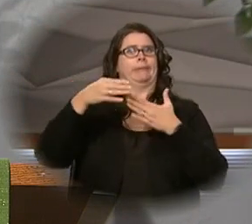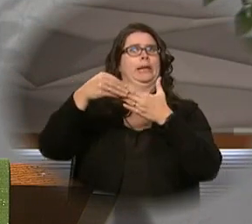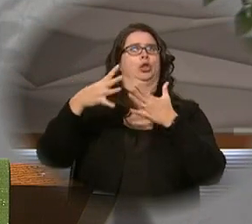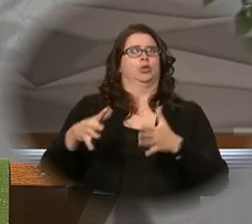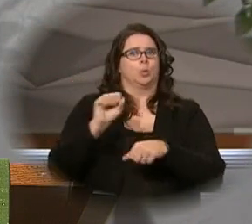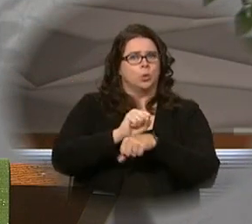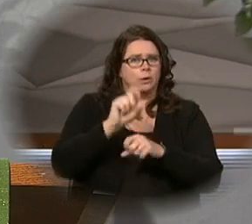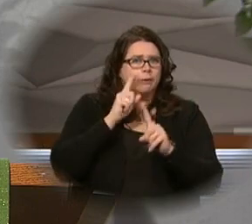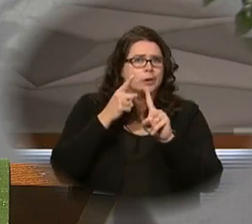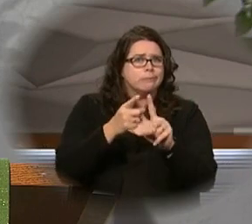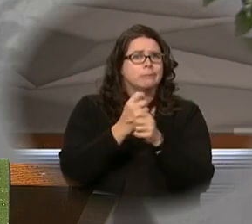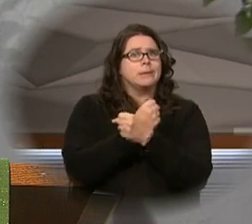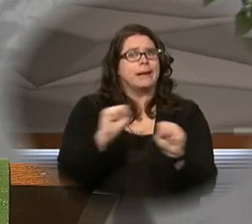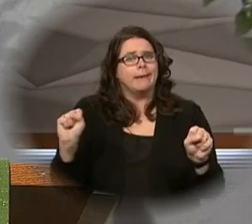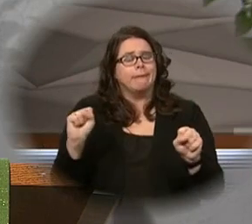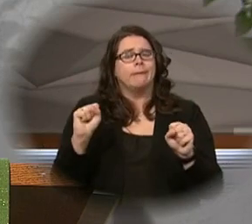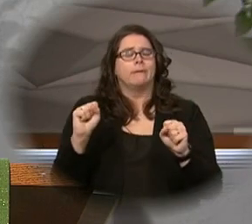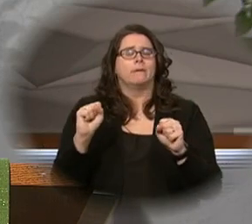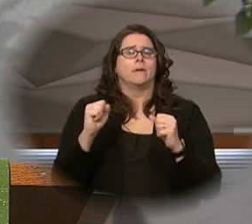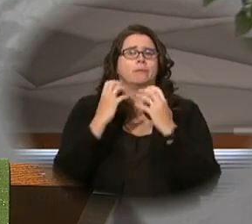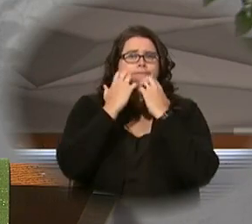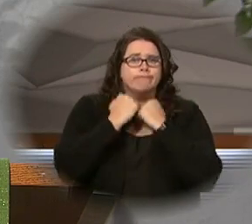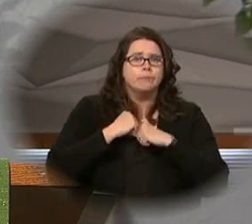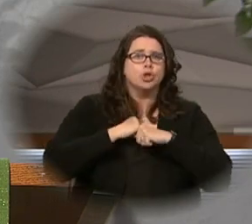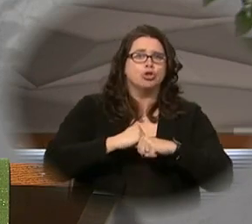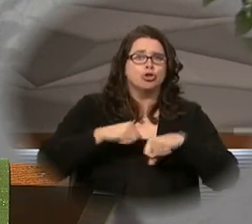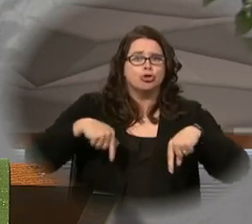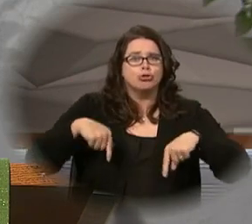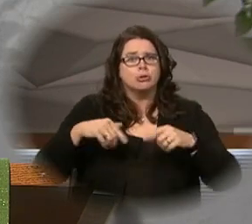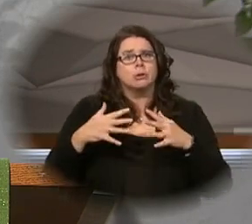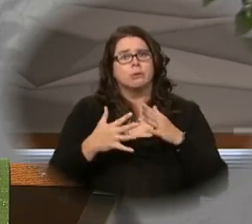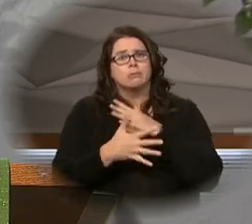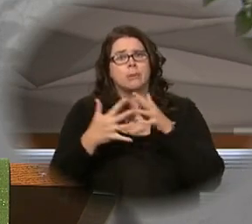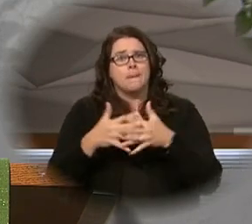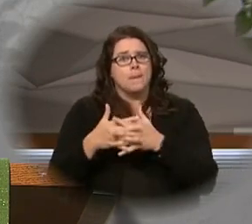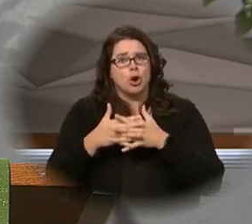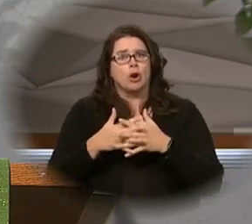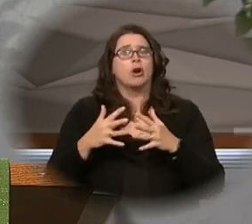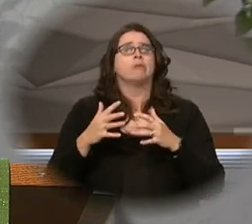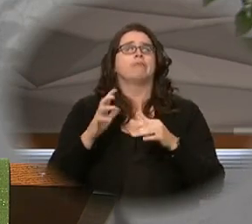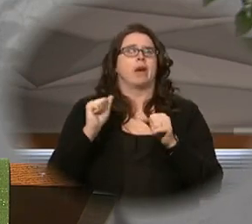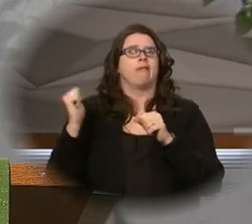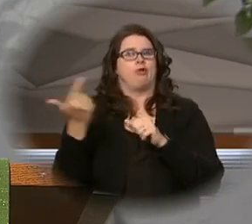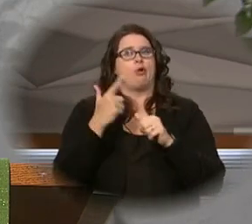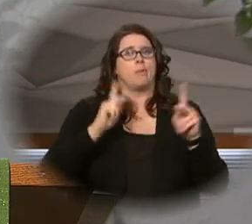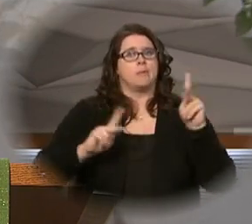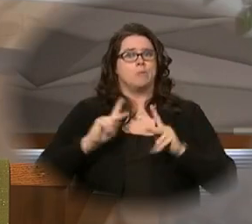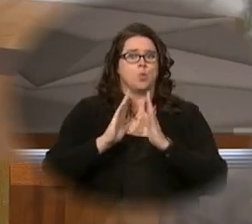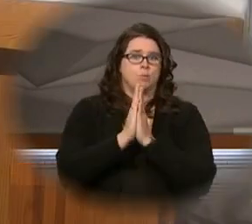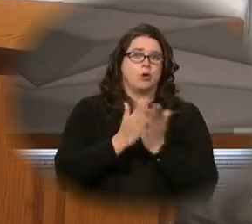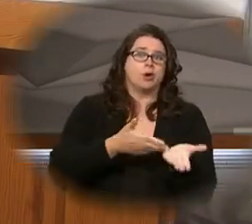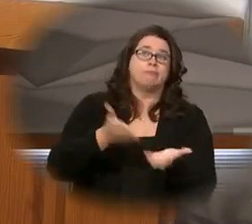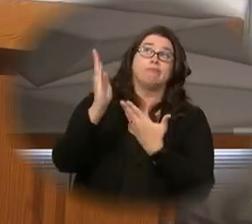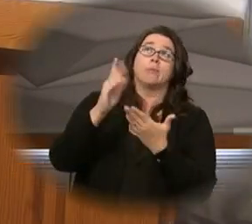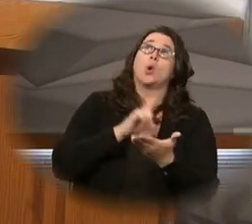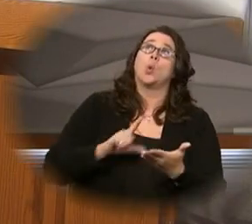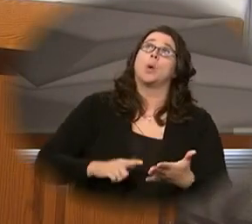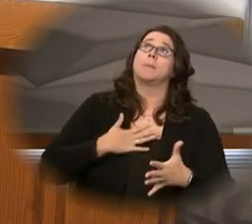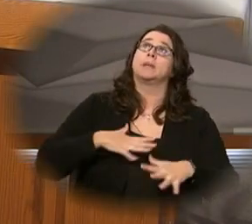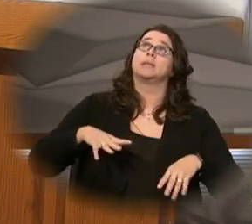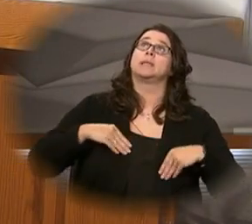security and the safety and well-being of all people. We pray to the Lord. Lord, hear our prayer.